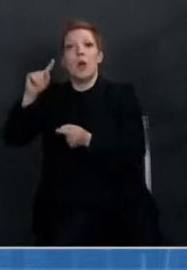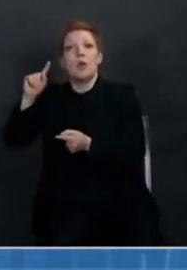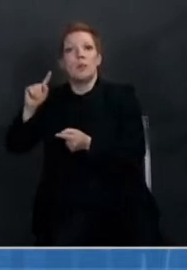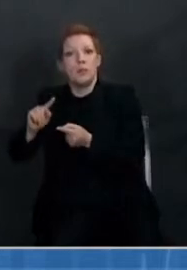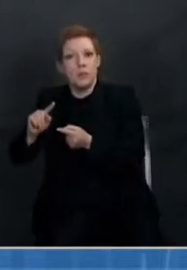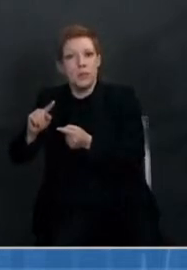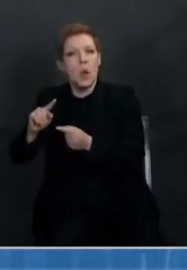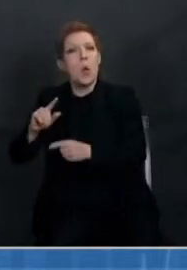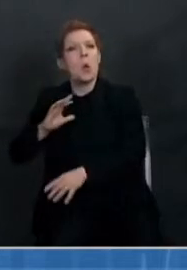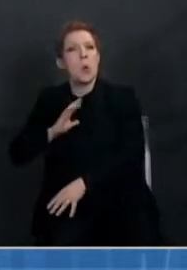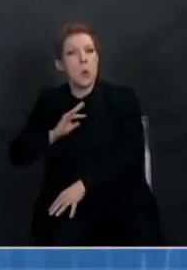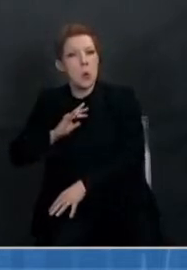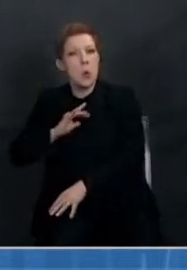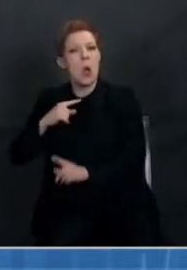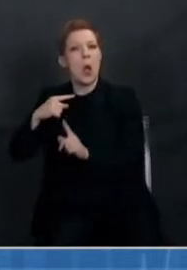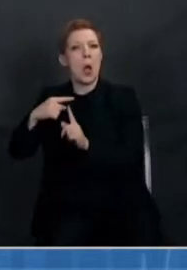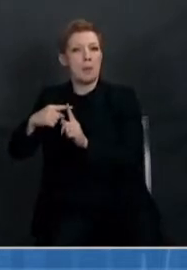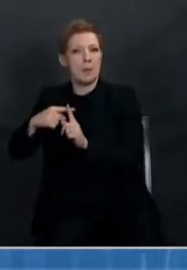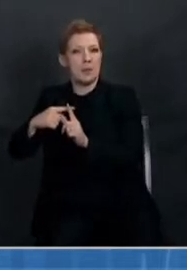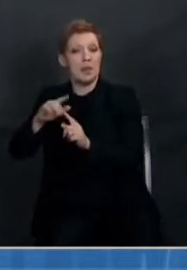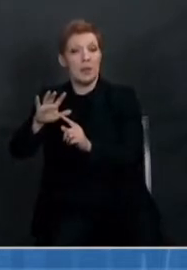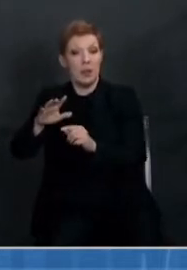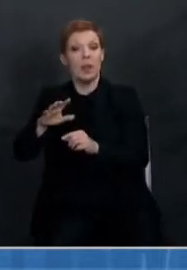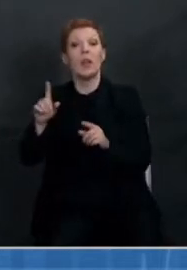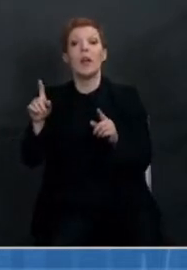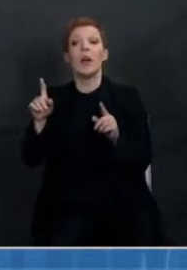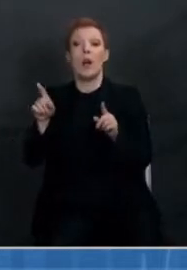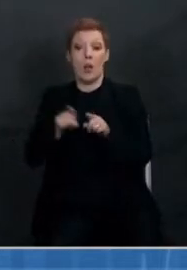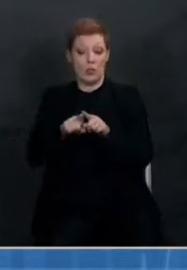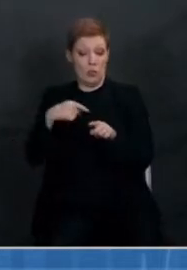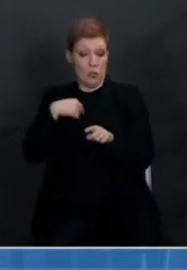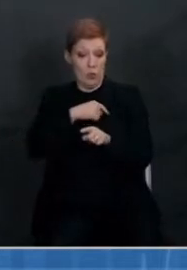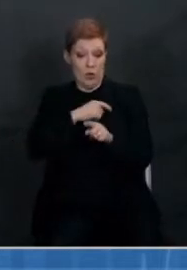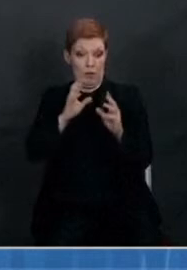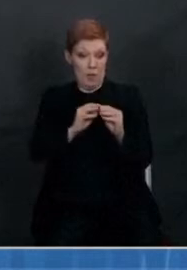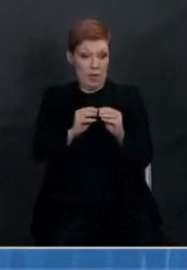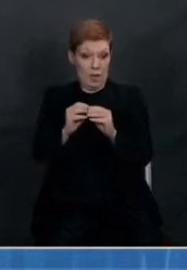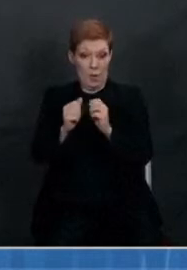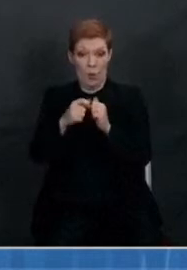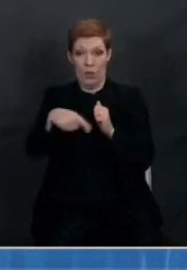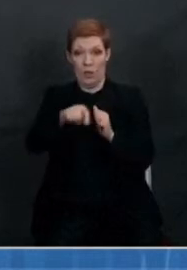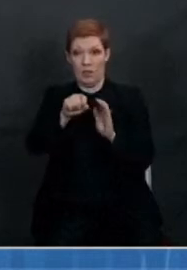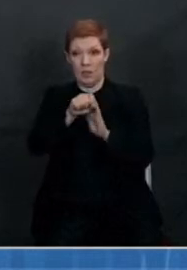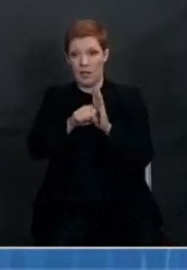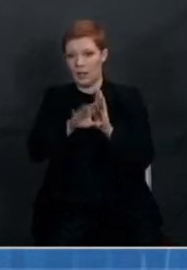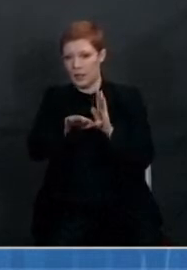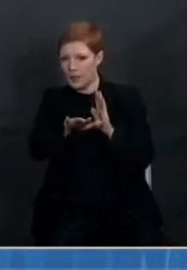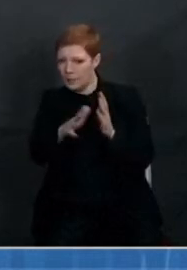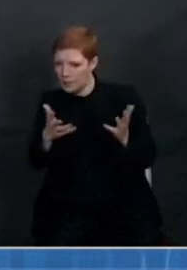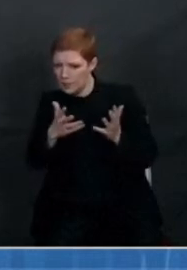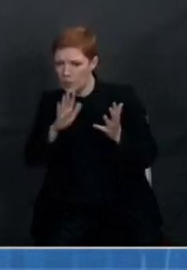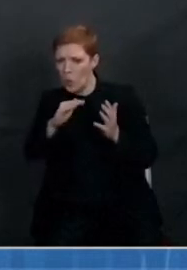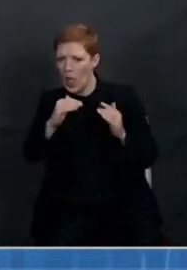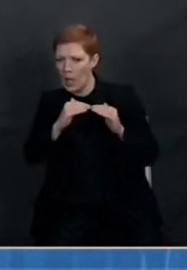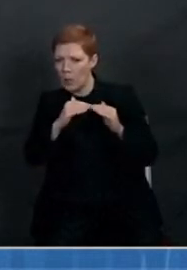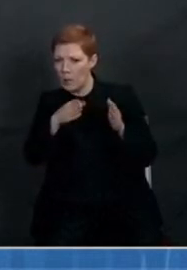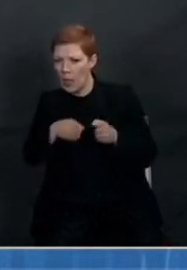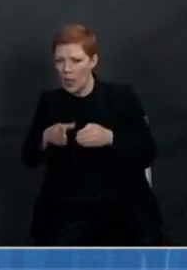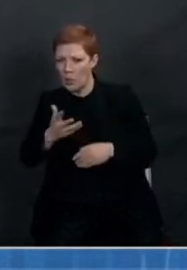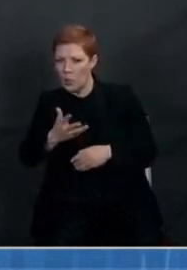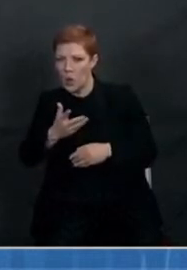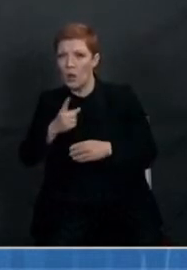You know, we're continuing to meet with states and locals to talk with them about their equity plan, provide technical assistance